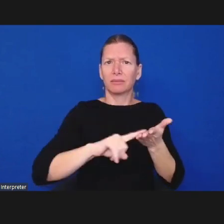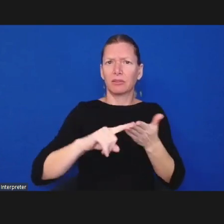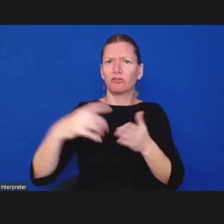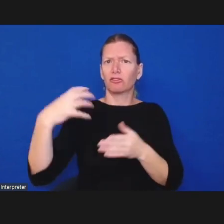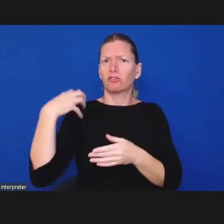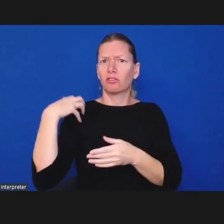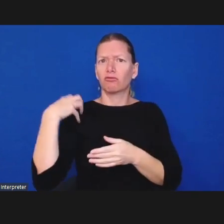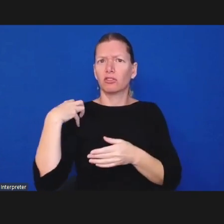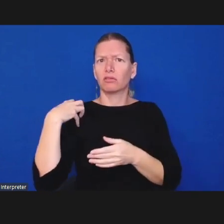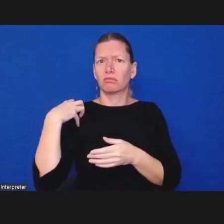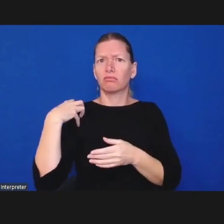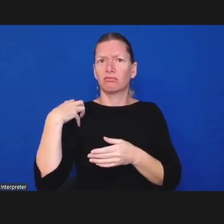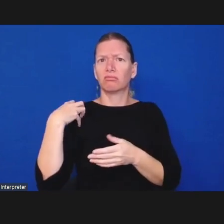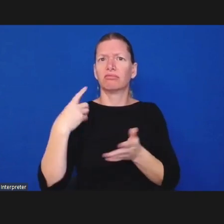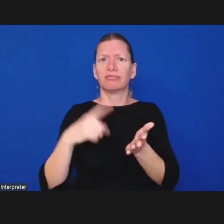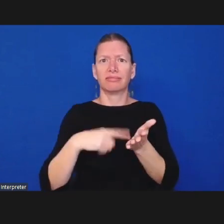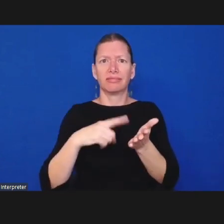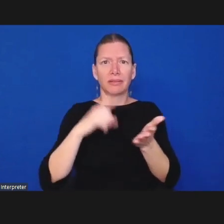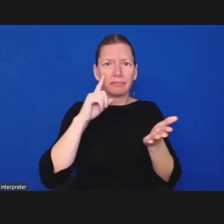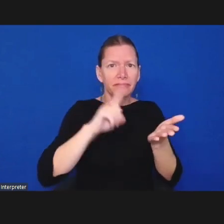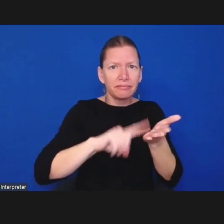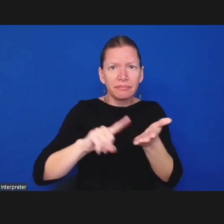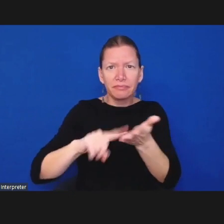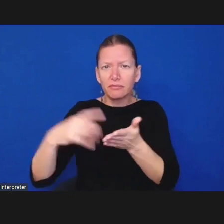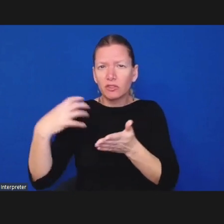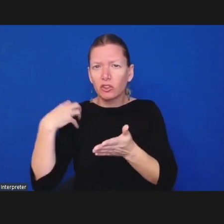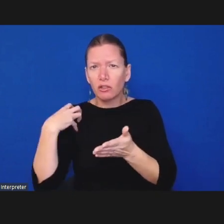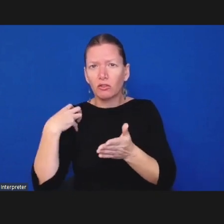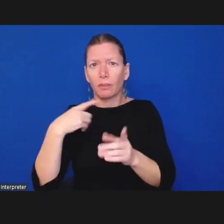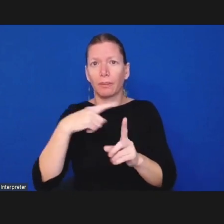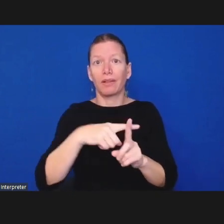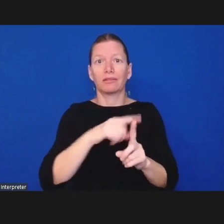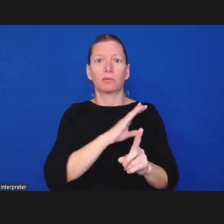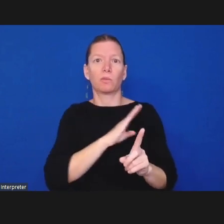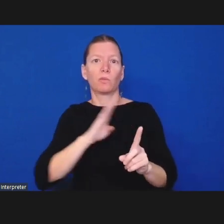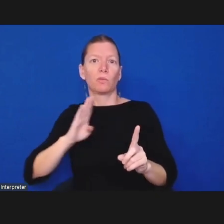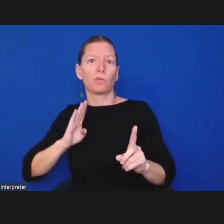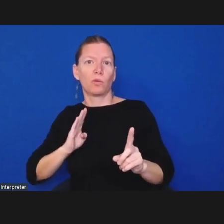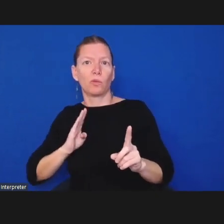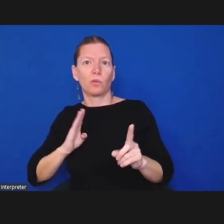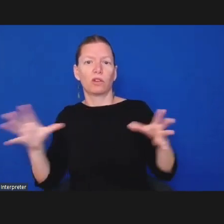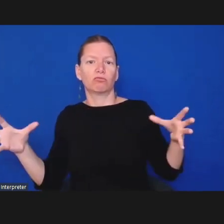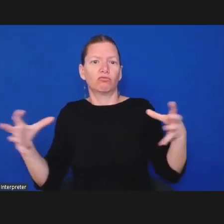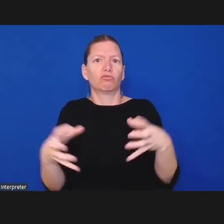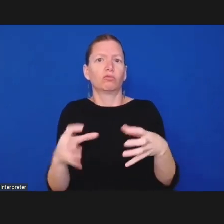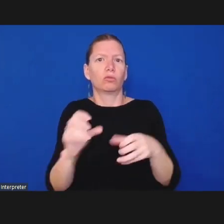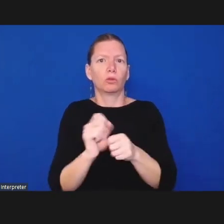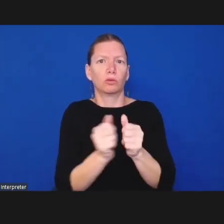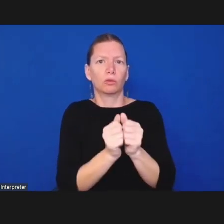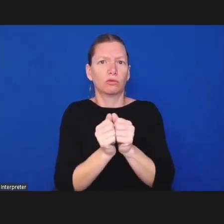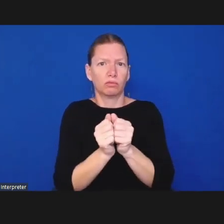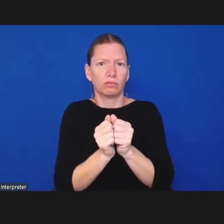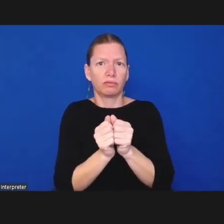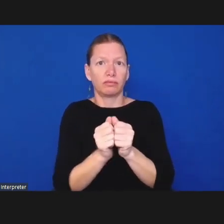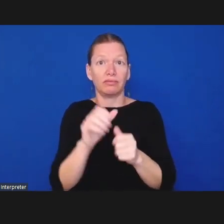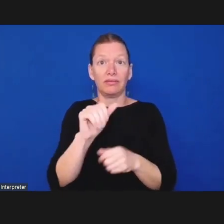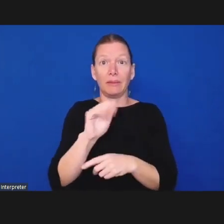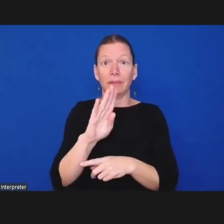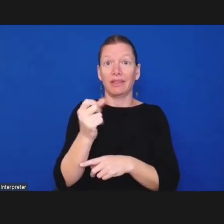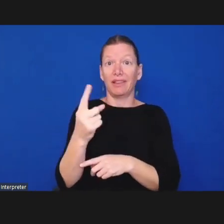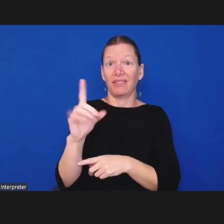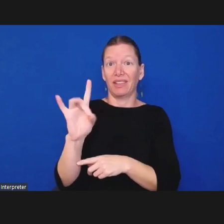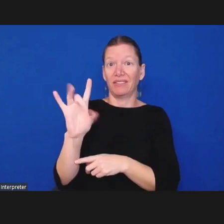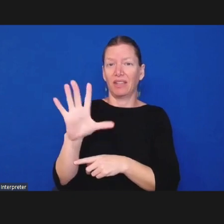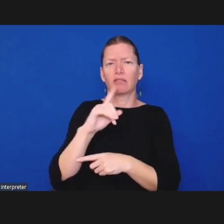board um and again ab 1185 once you have both um either or both even with that board